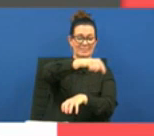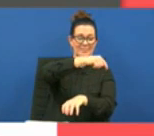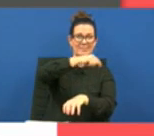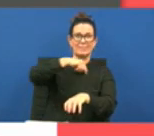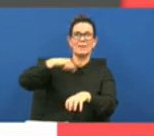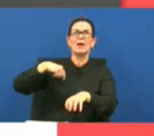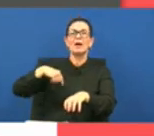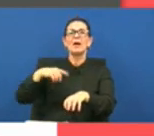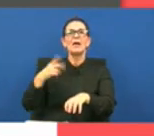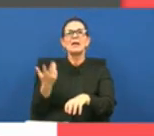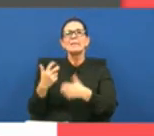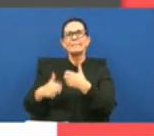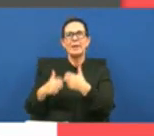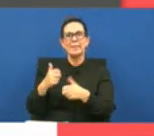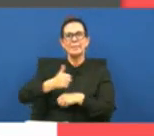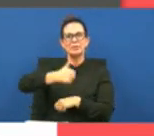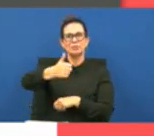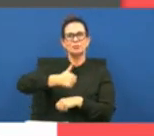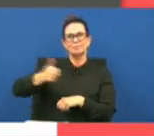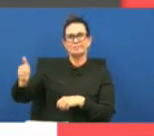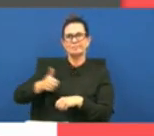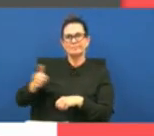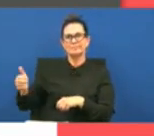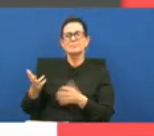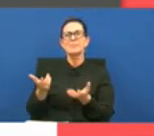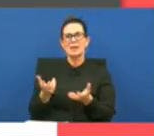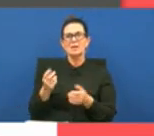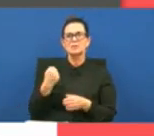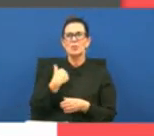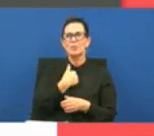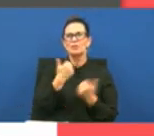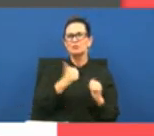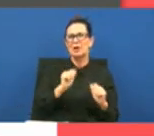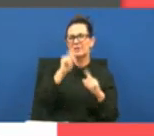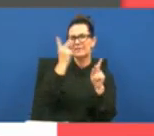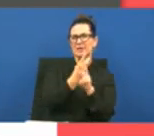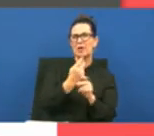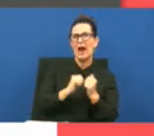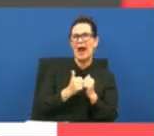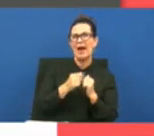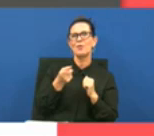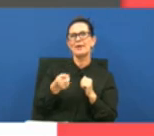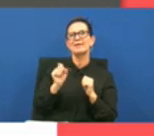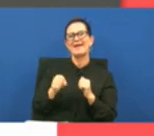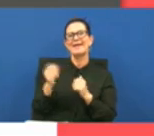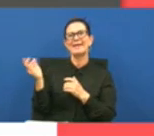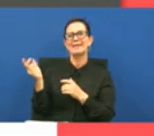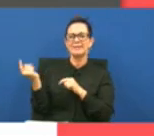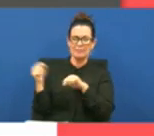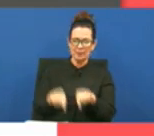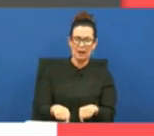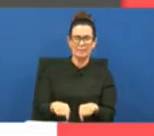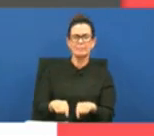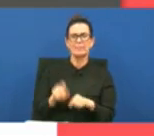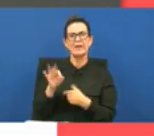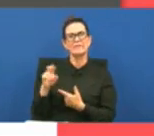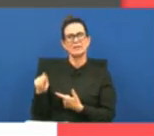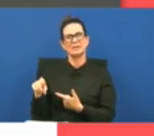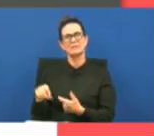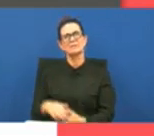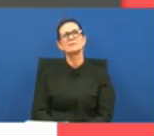will be working on towards to be able to help those individuals who need services to get to the facility if need be next slide